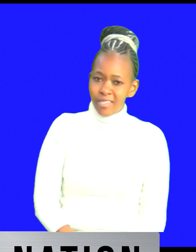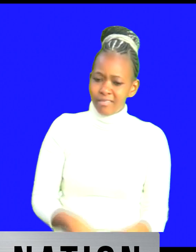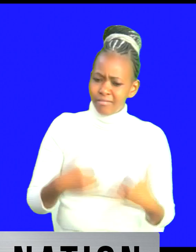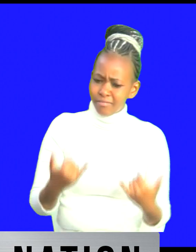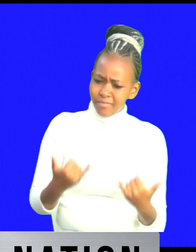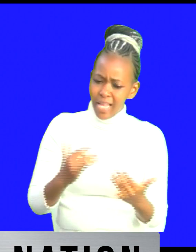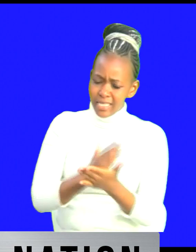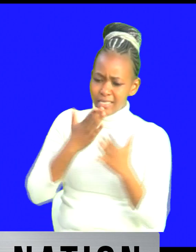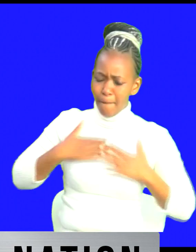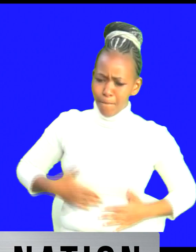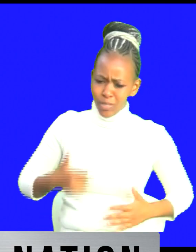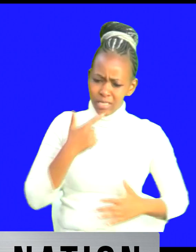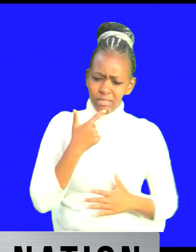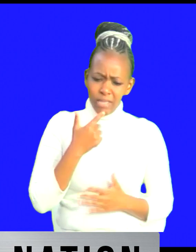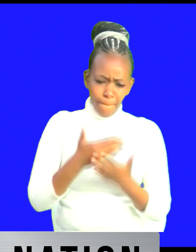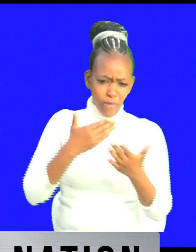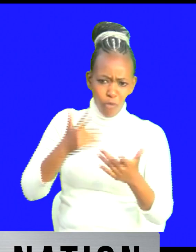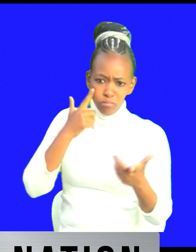somebody shed his tears